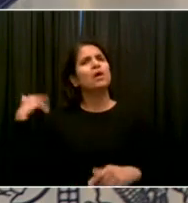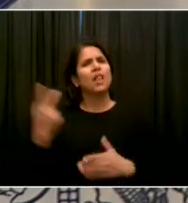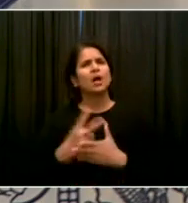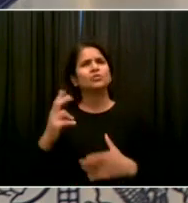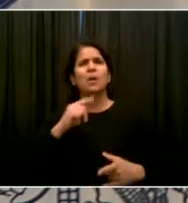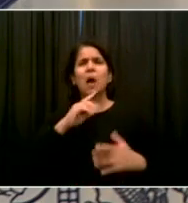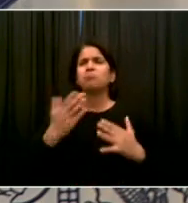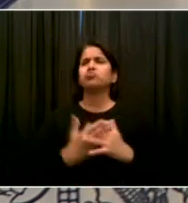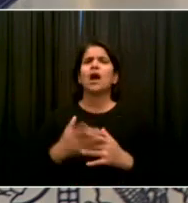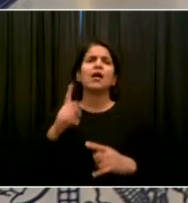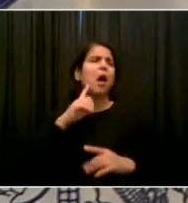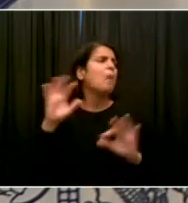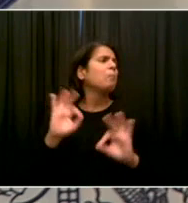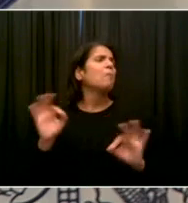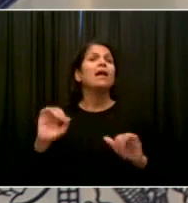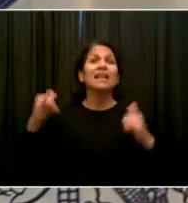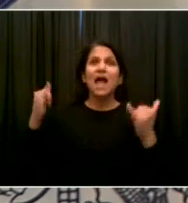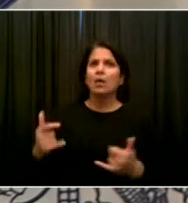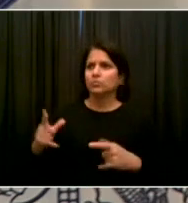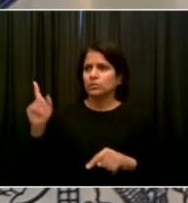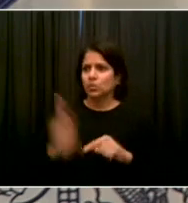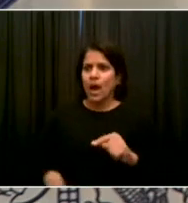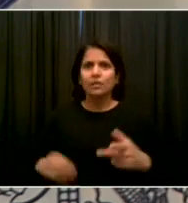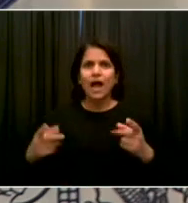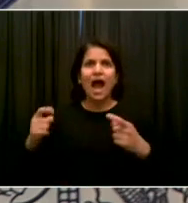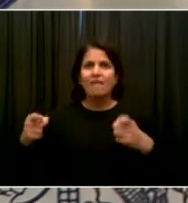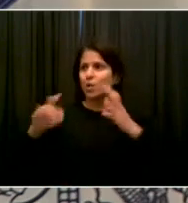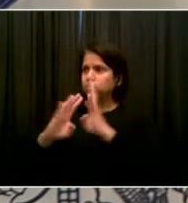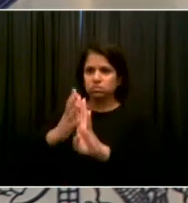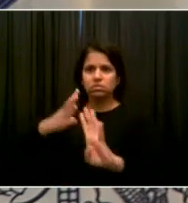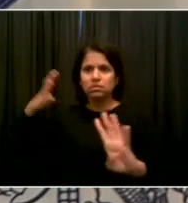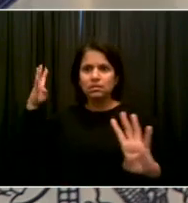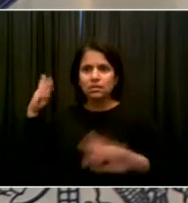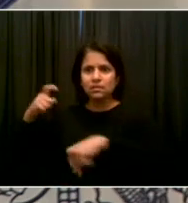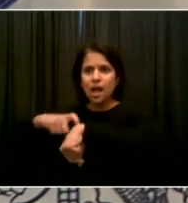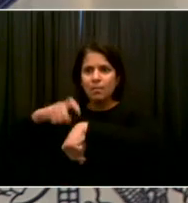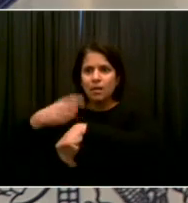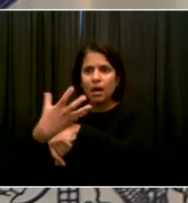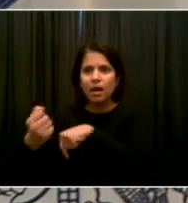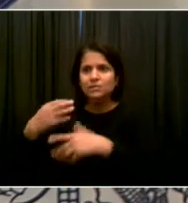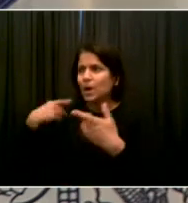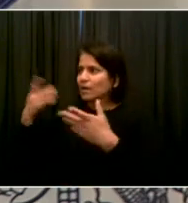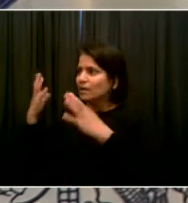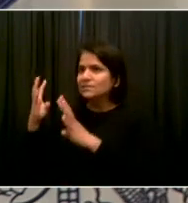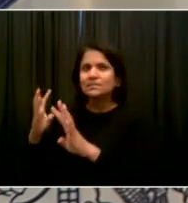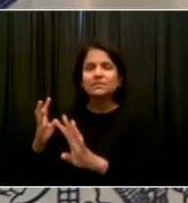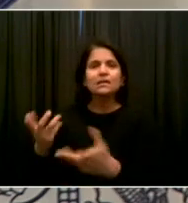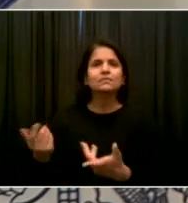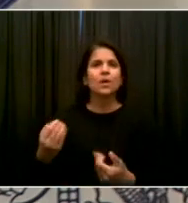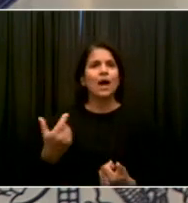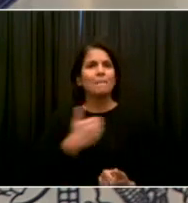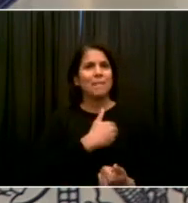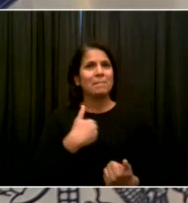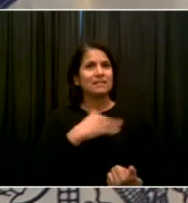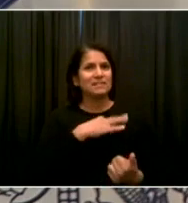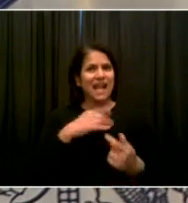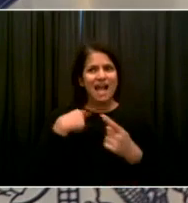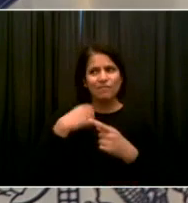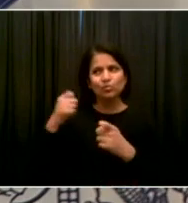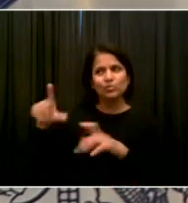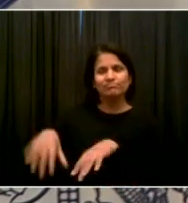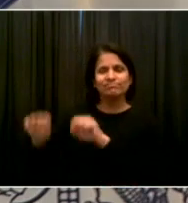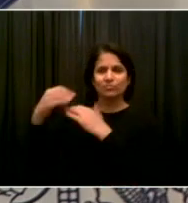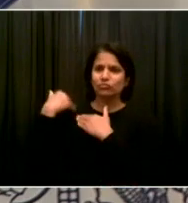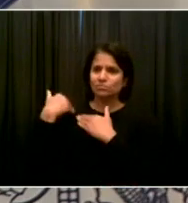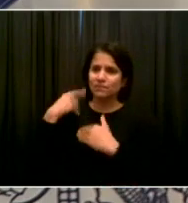and they just need more staffing. And we need to demand that of them. That's on us to fix. know, literally Monday last week,